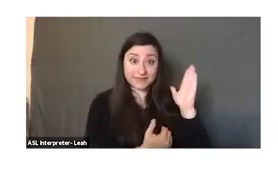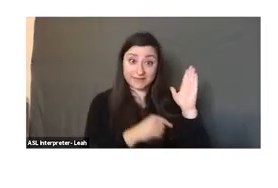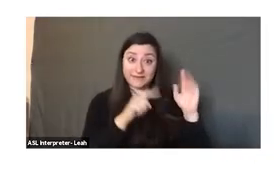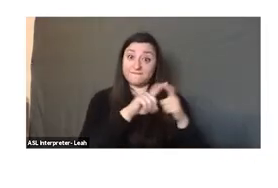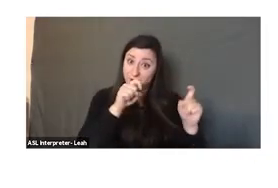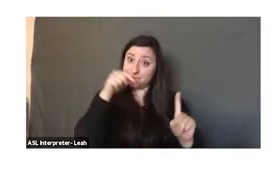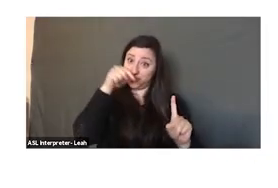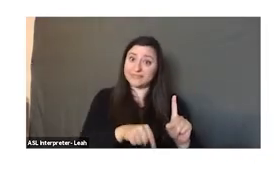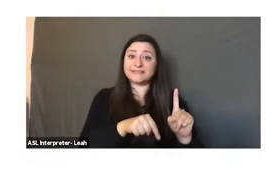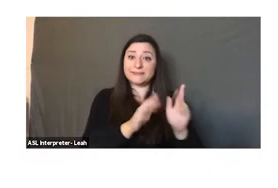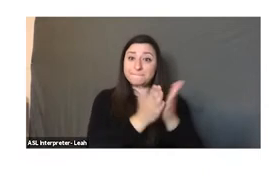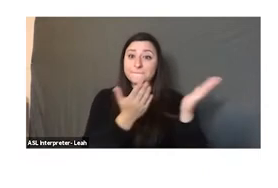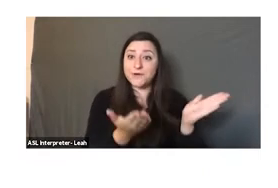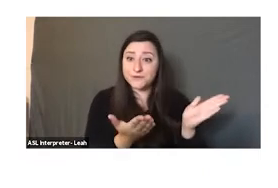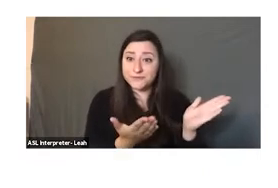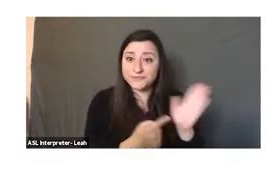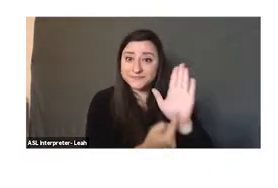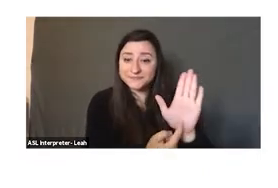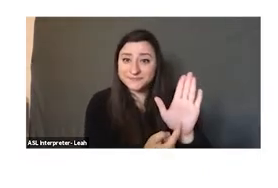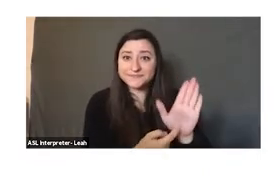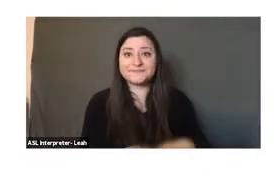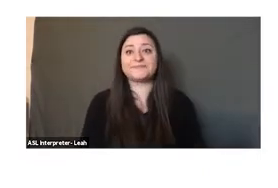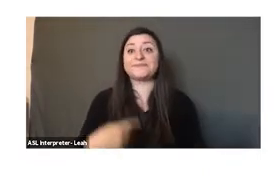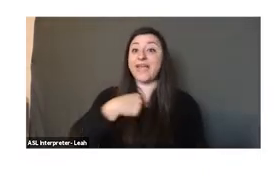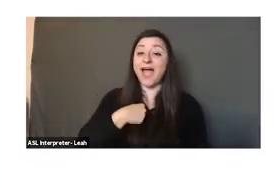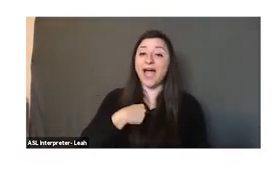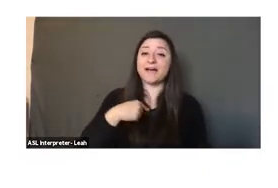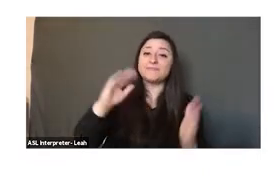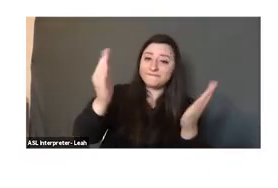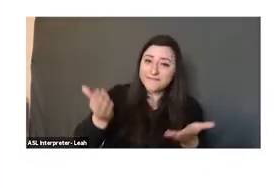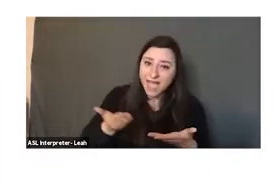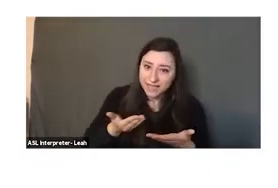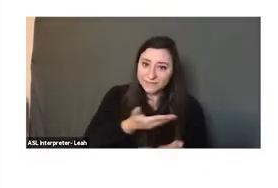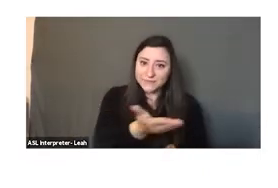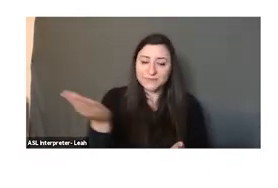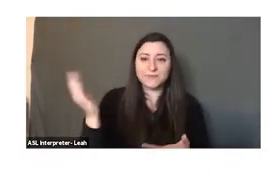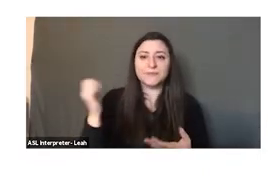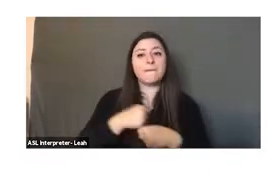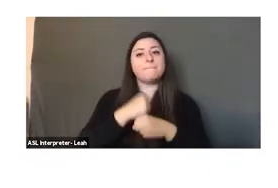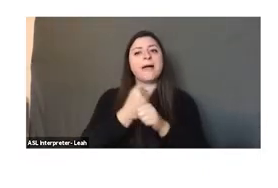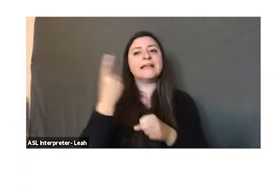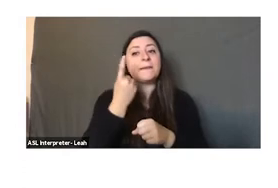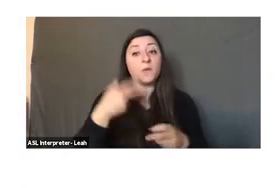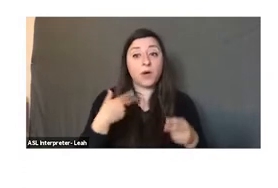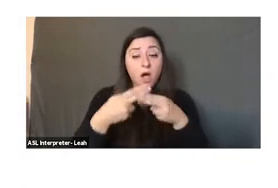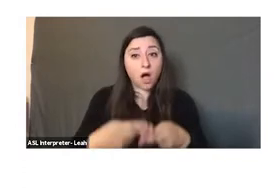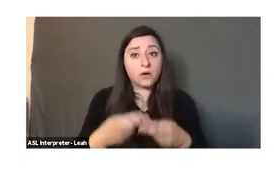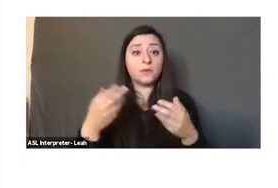from this book. I am inviting you to make something that we call